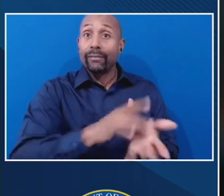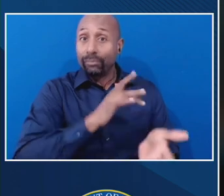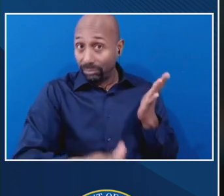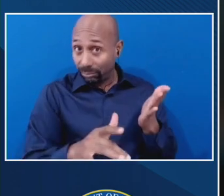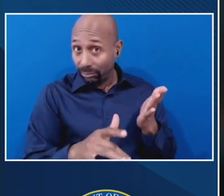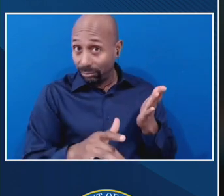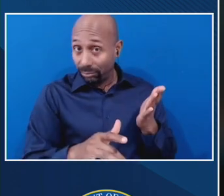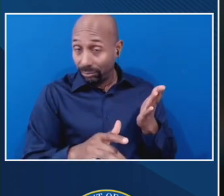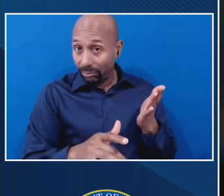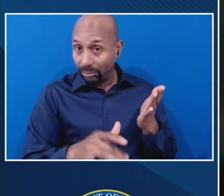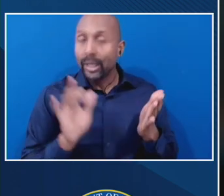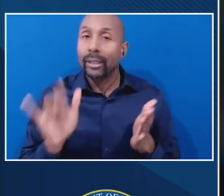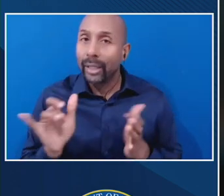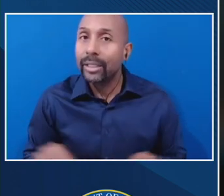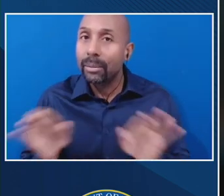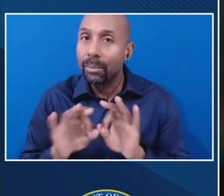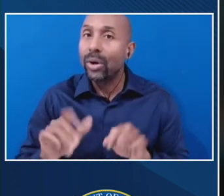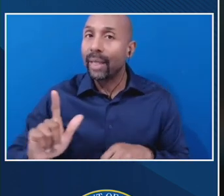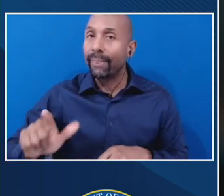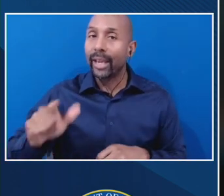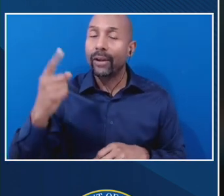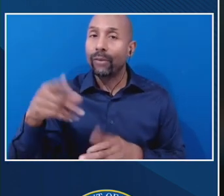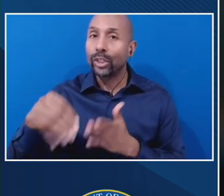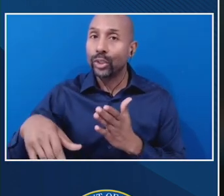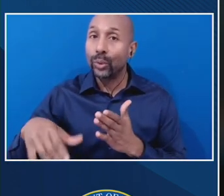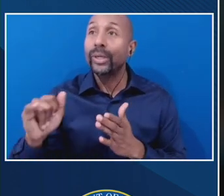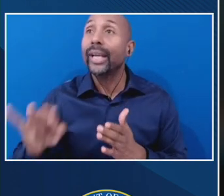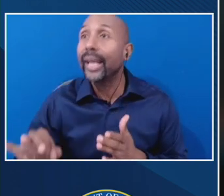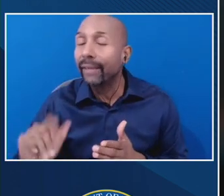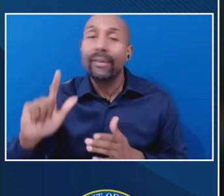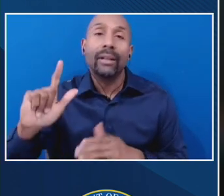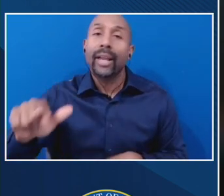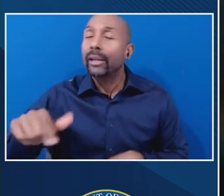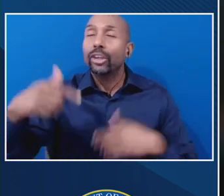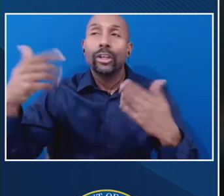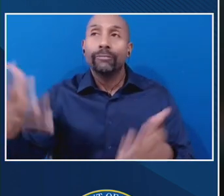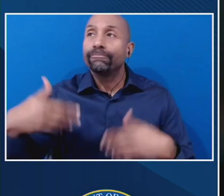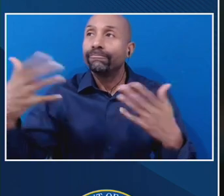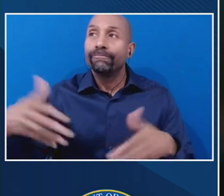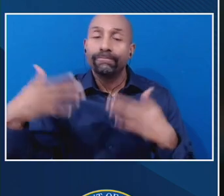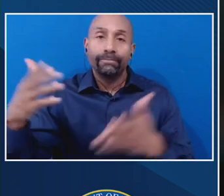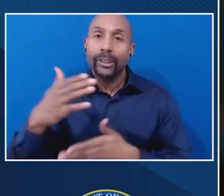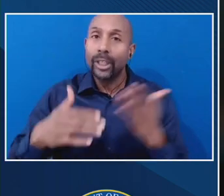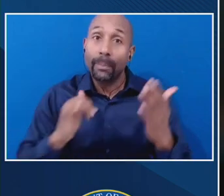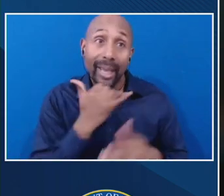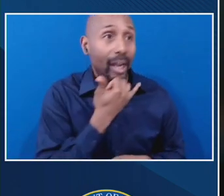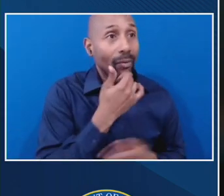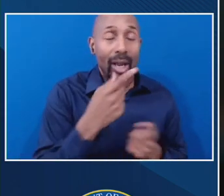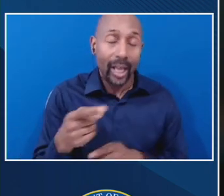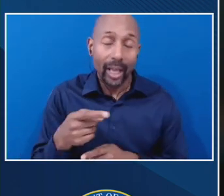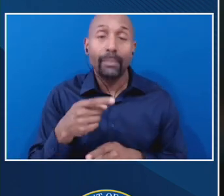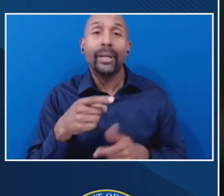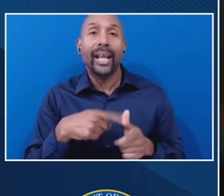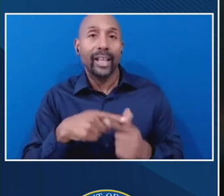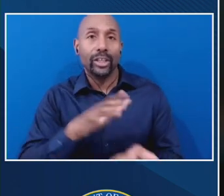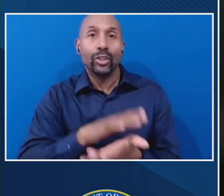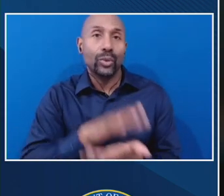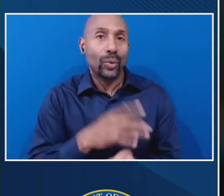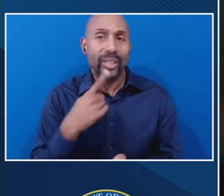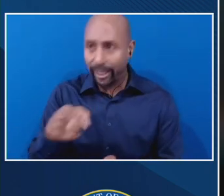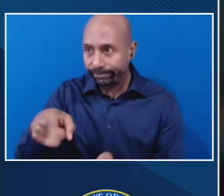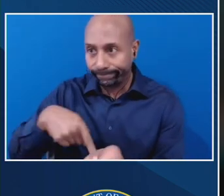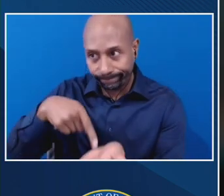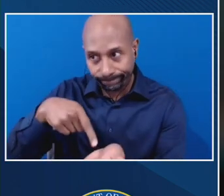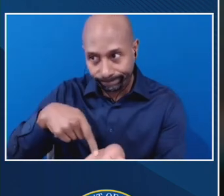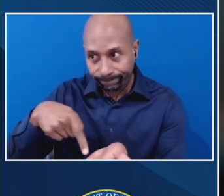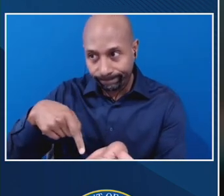this would be important, you know, down the line if, for some reason, there's some point of error where the school's trying to collect this and the student would need to be able to